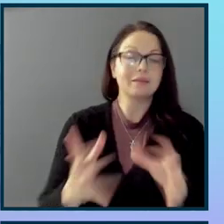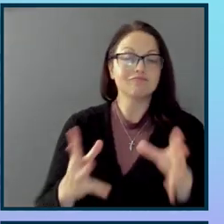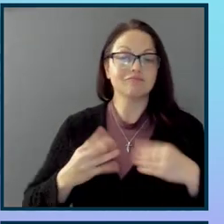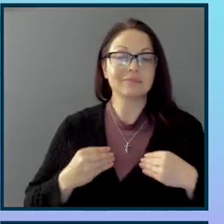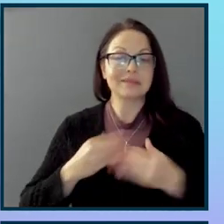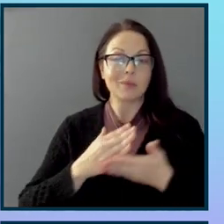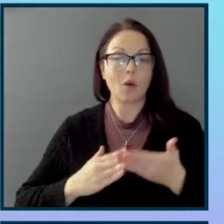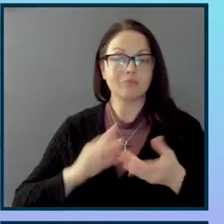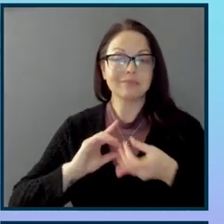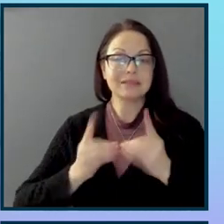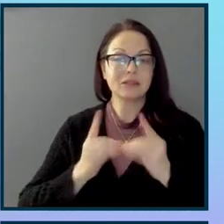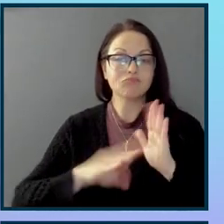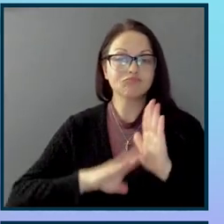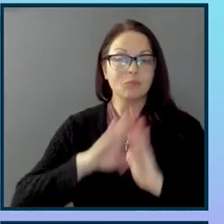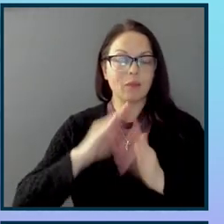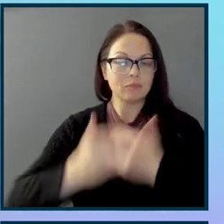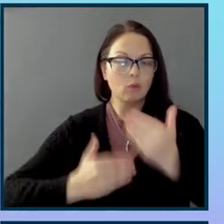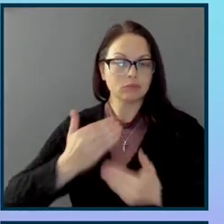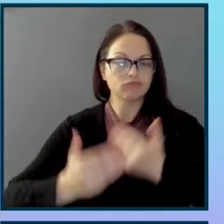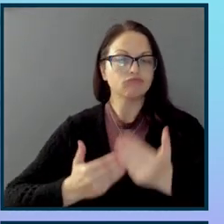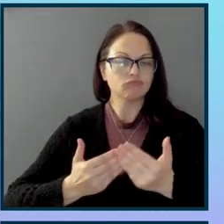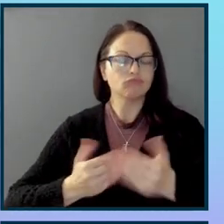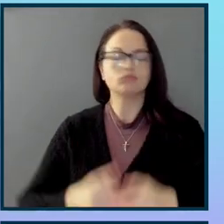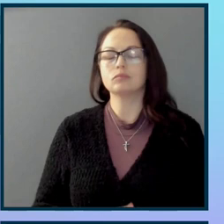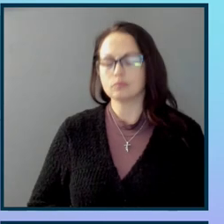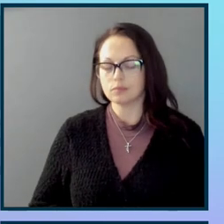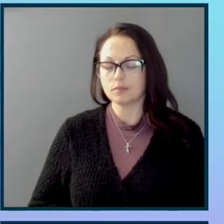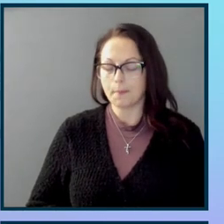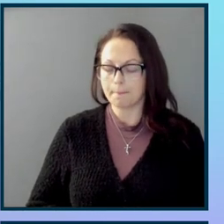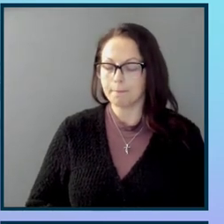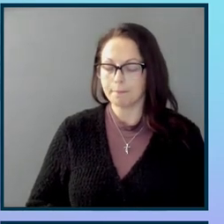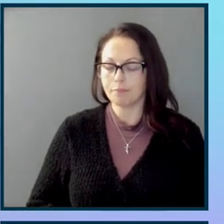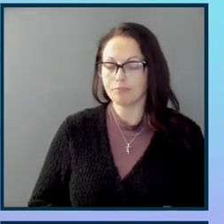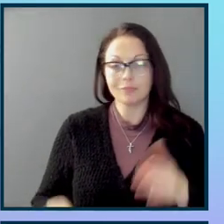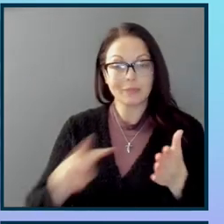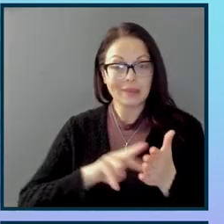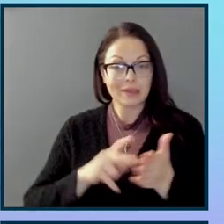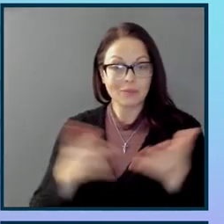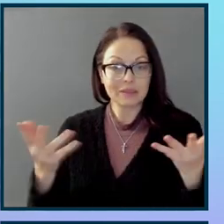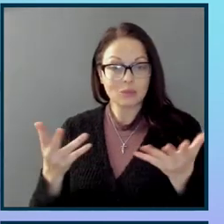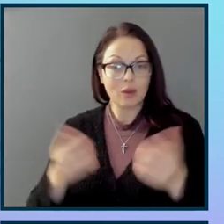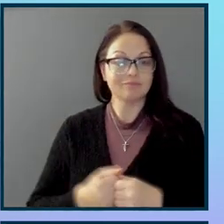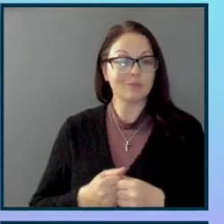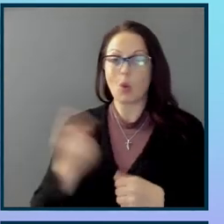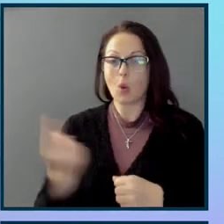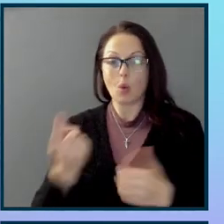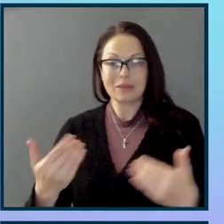of the digital development process. This means doing accessibility all the time.